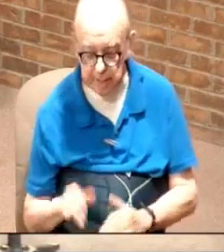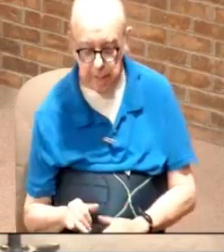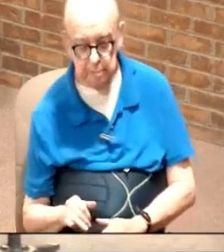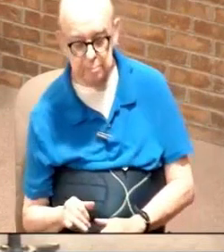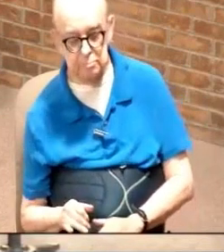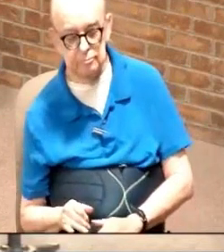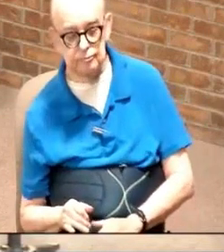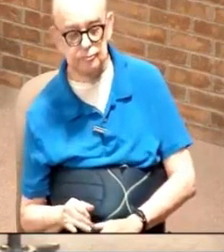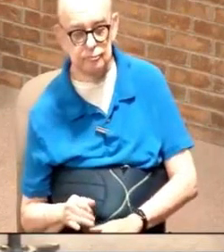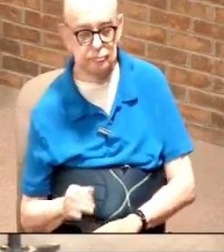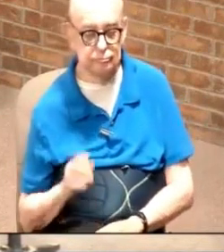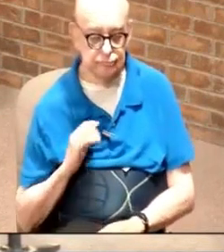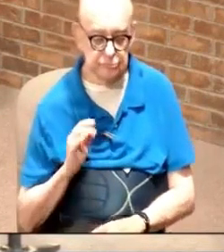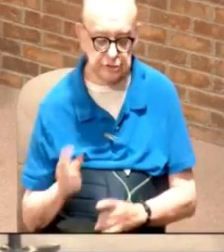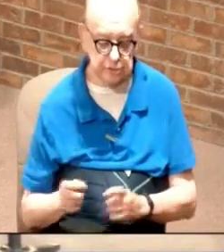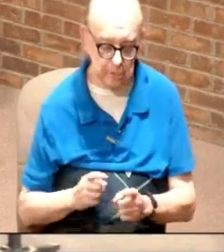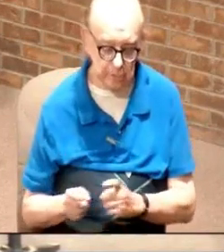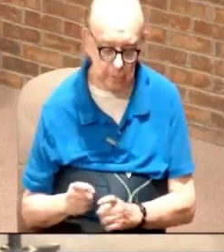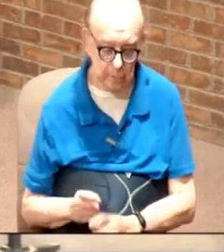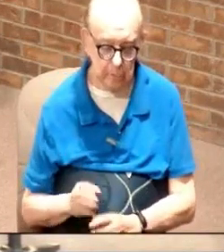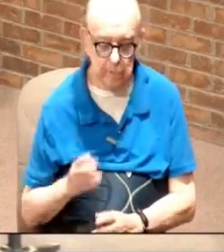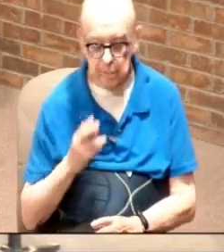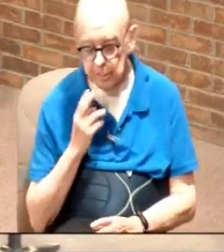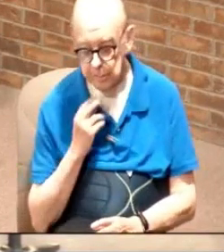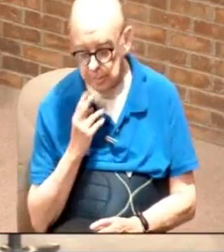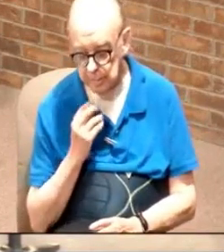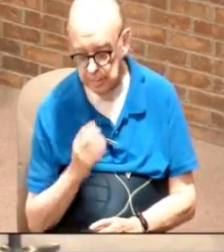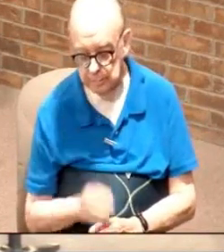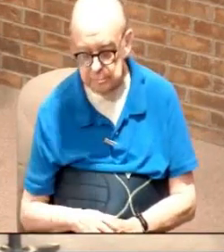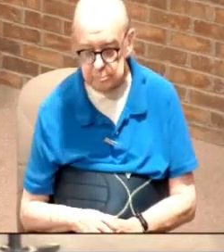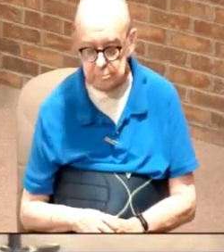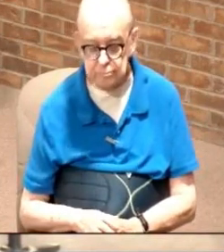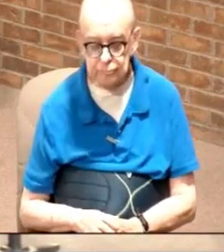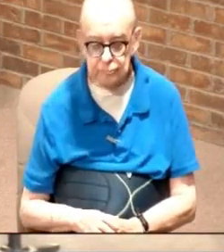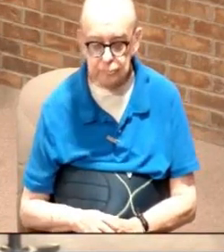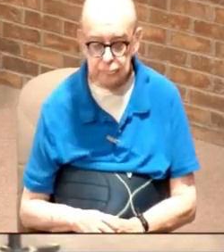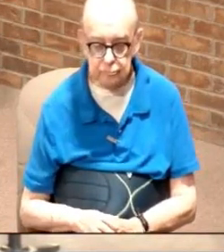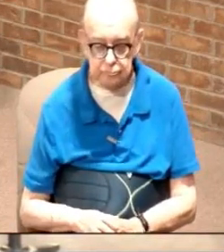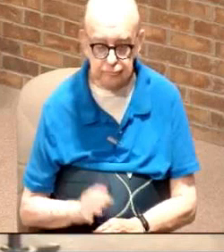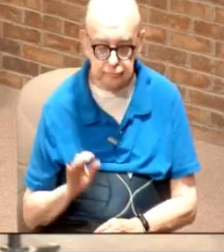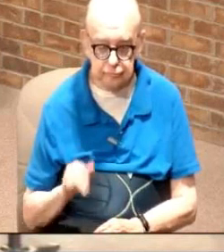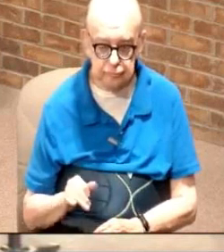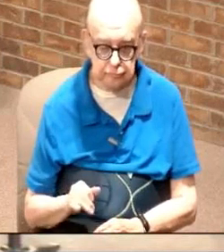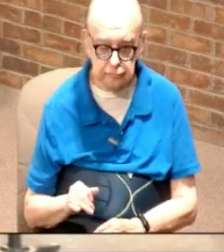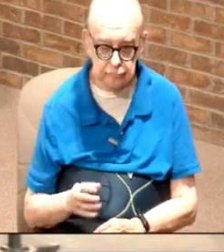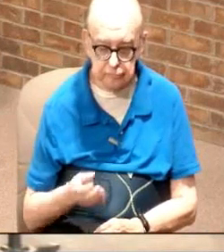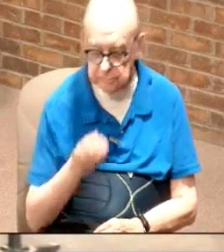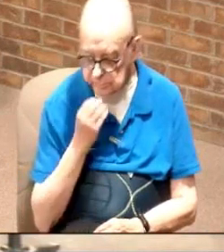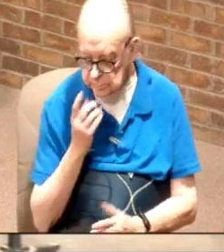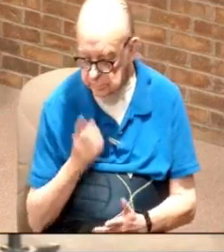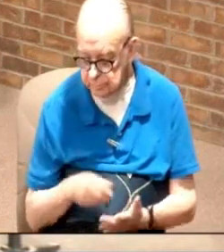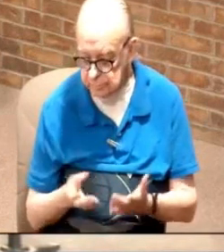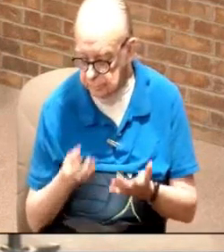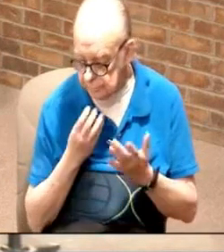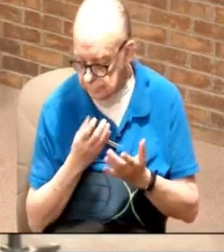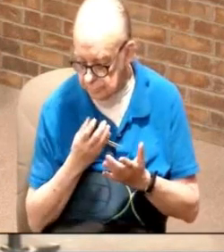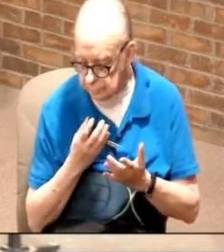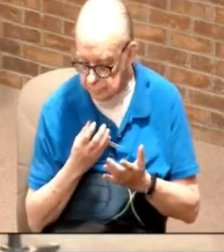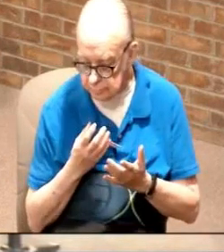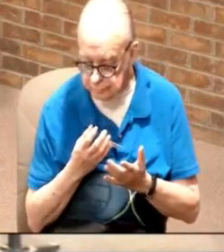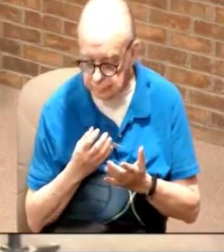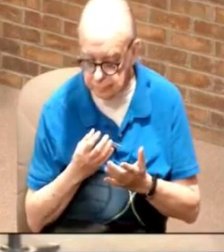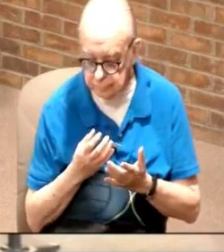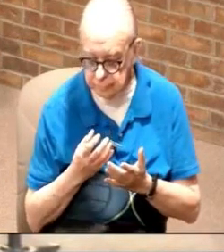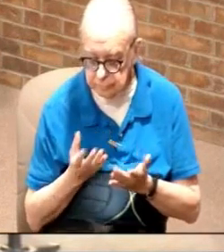my sugar is still controlled with my blood I still eat what I want to eat will I die